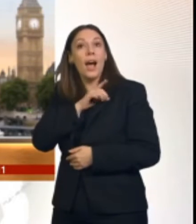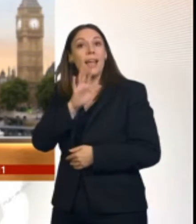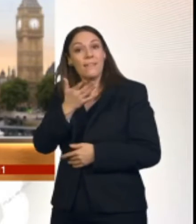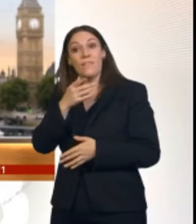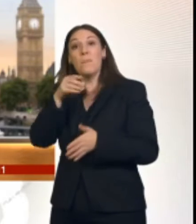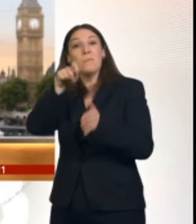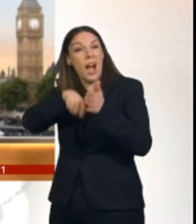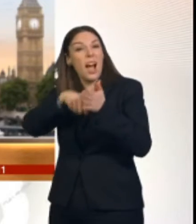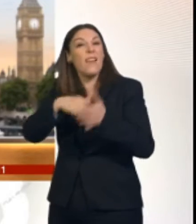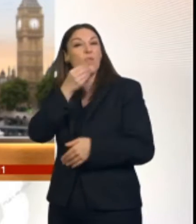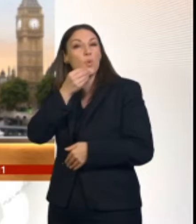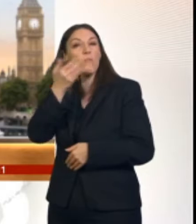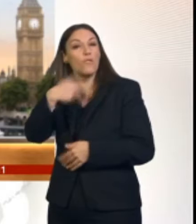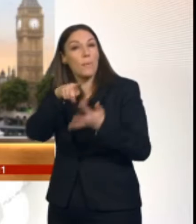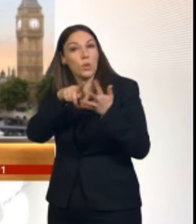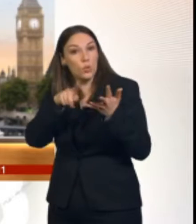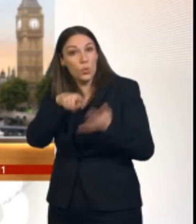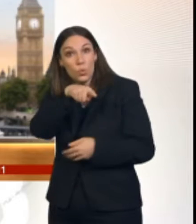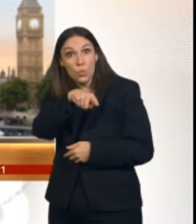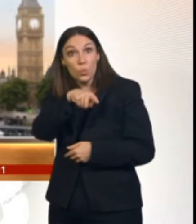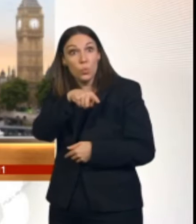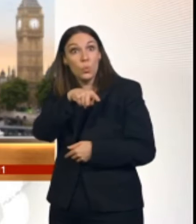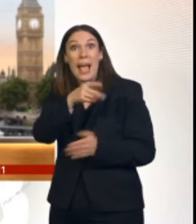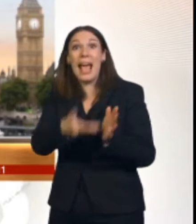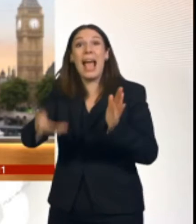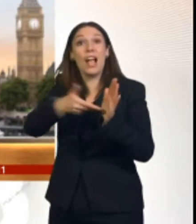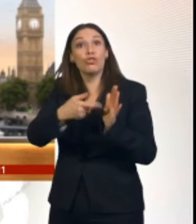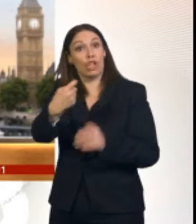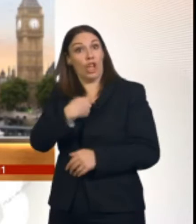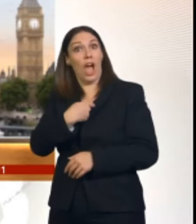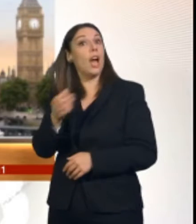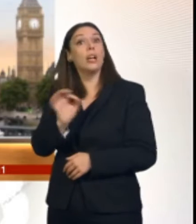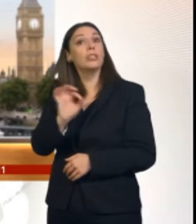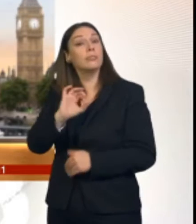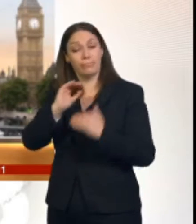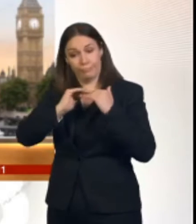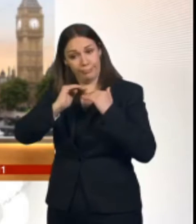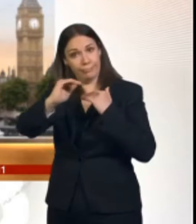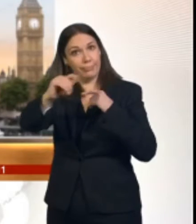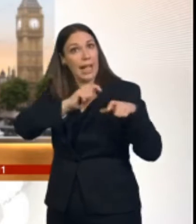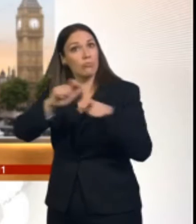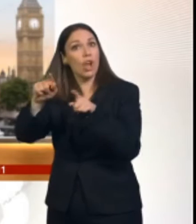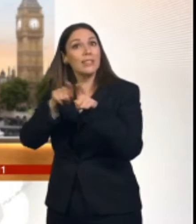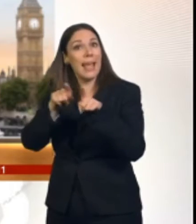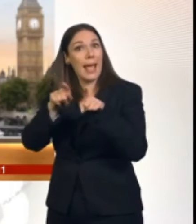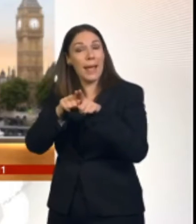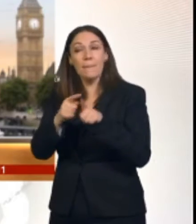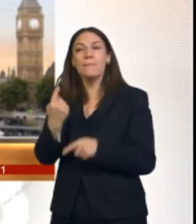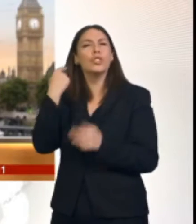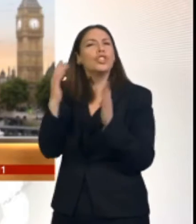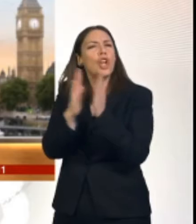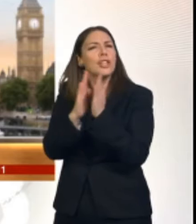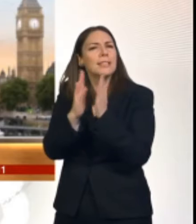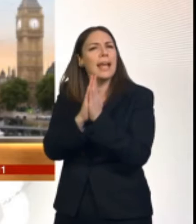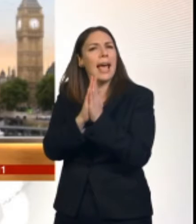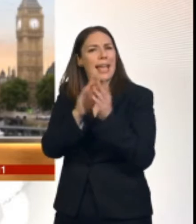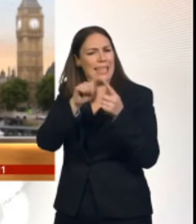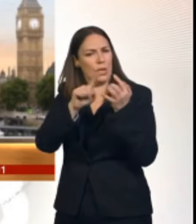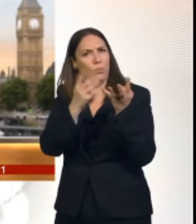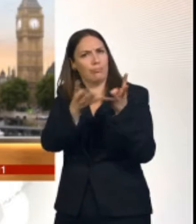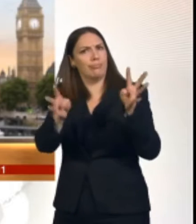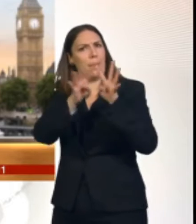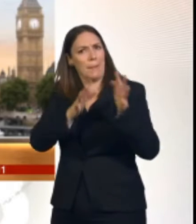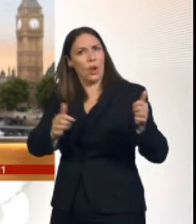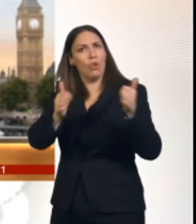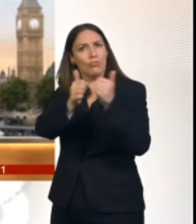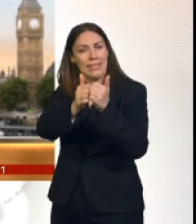have made a commitment in this agreement that we reached on Sunday to work to minimise any frictions at the border.